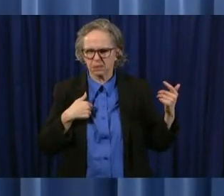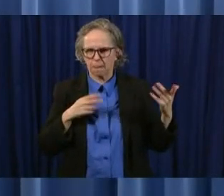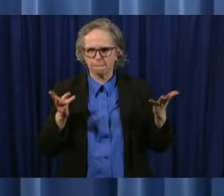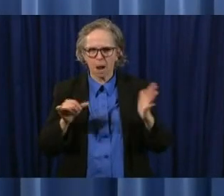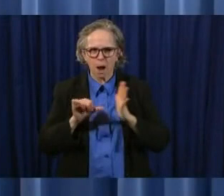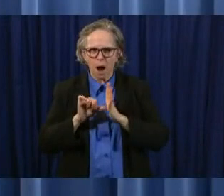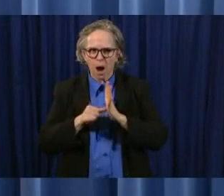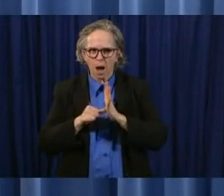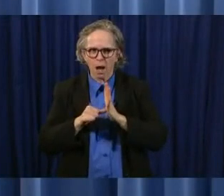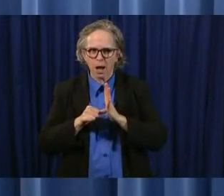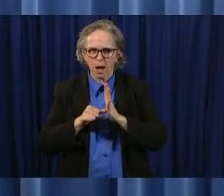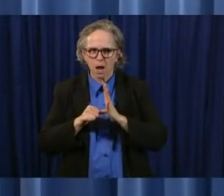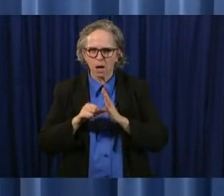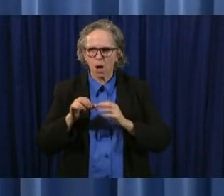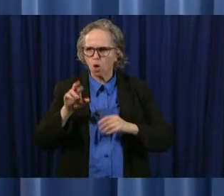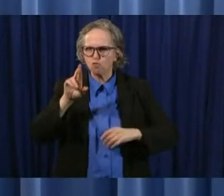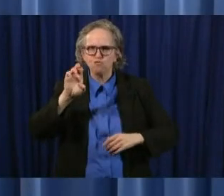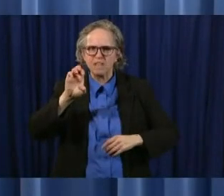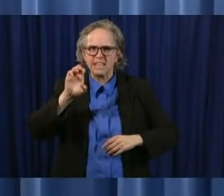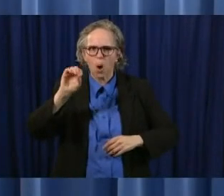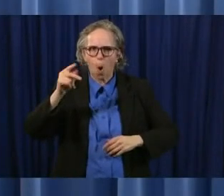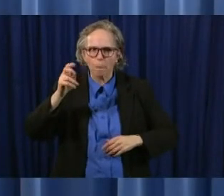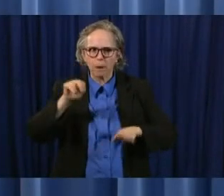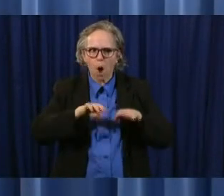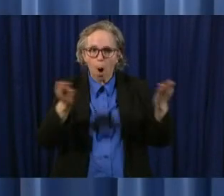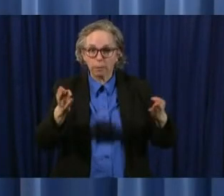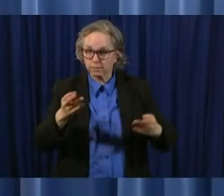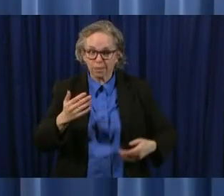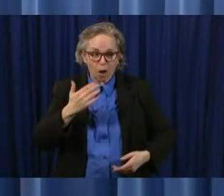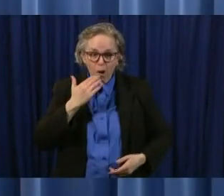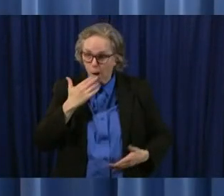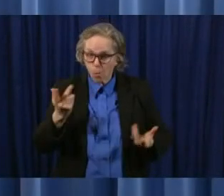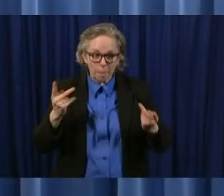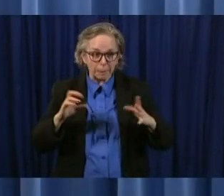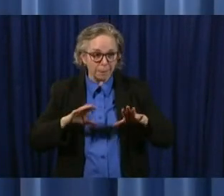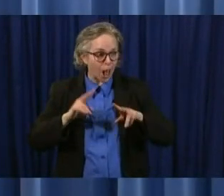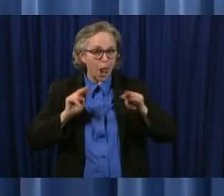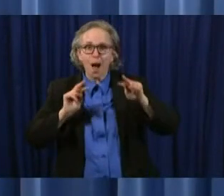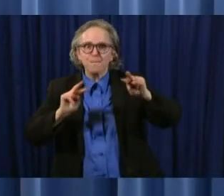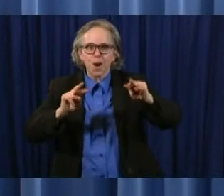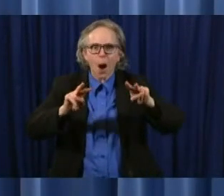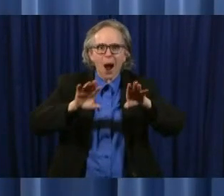reopening and that's good we want people to be looking forward to the future